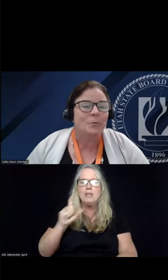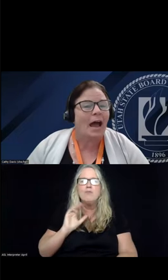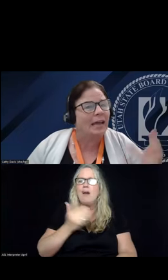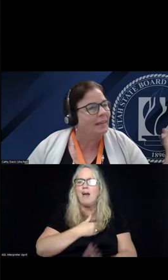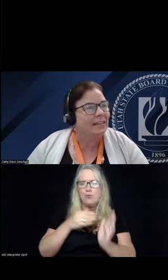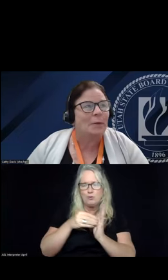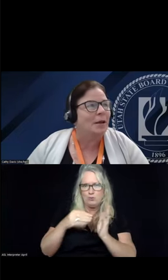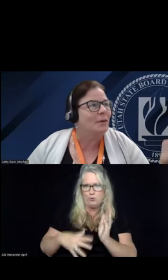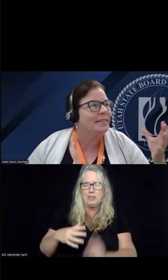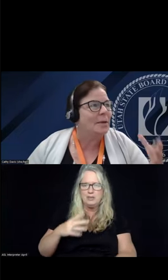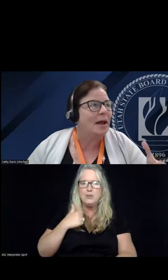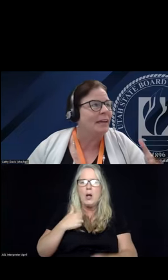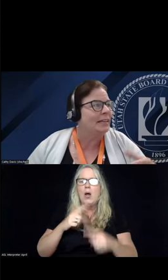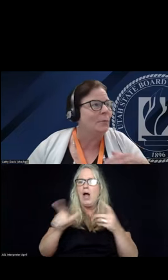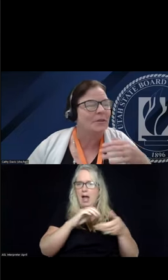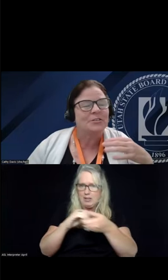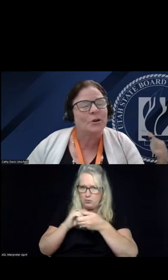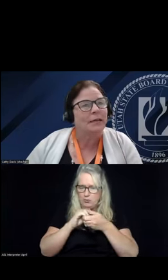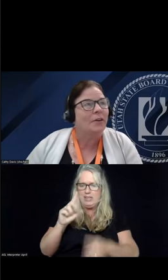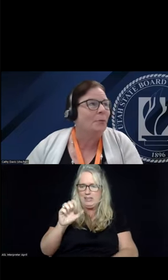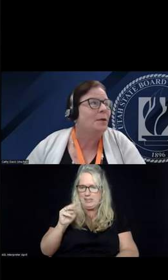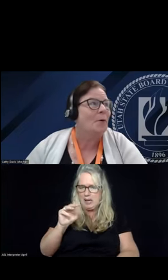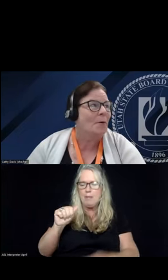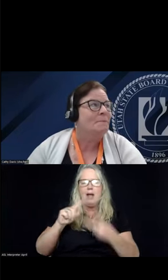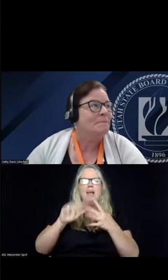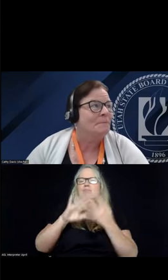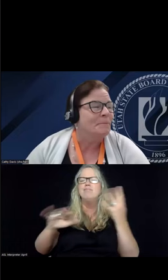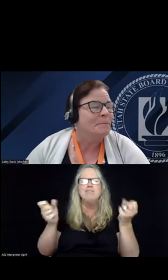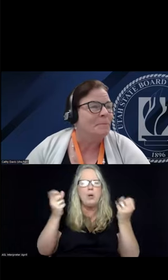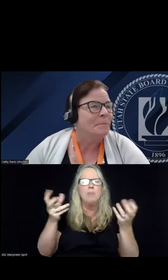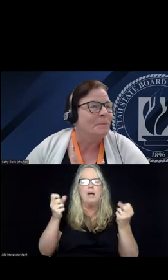And so I collaborate with Demma. collaborate with so many other people.